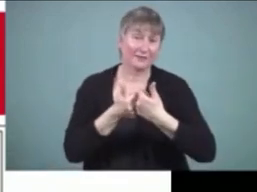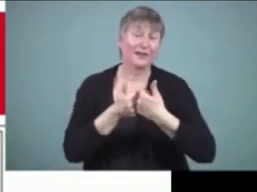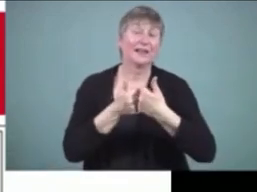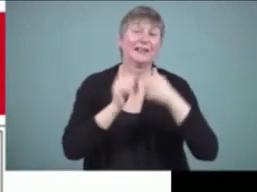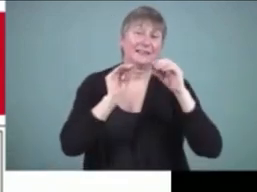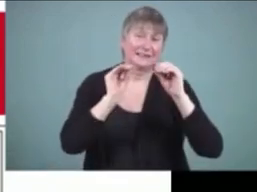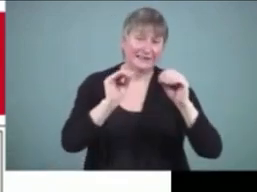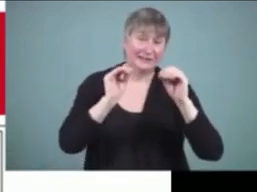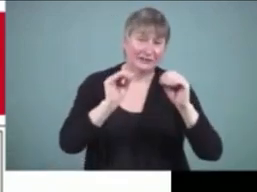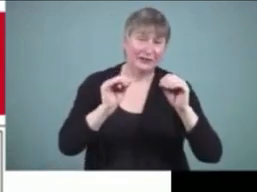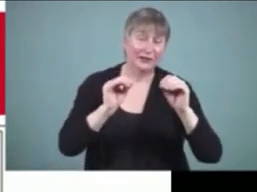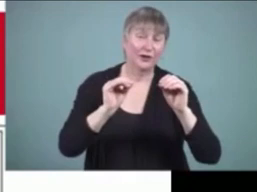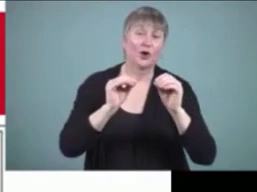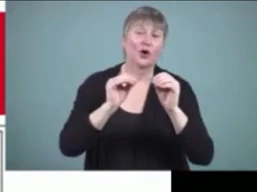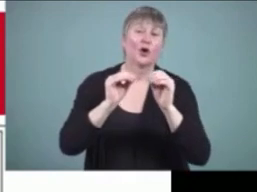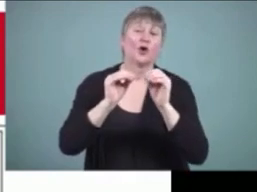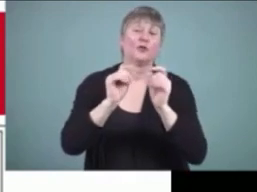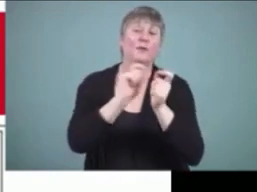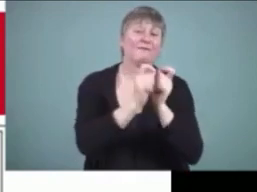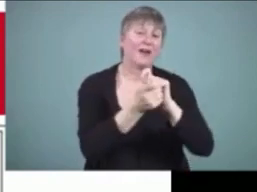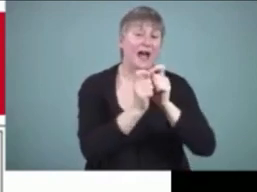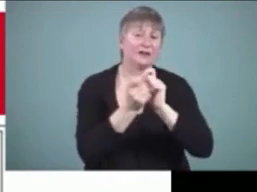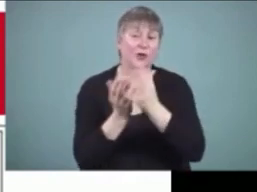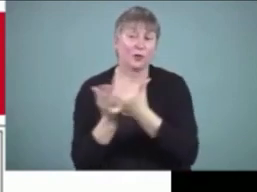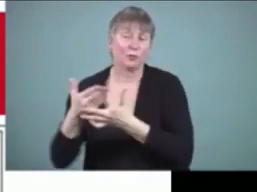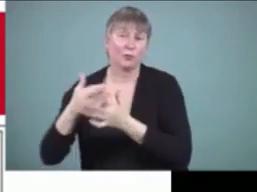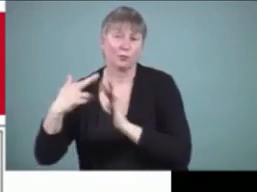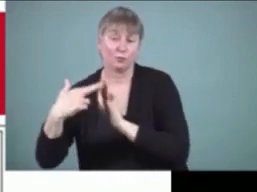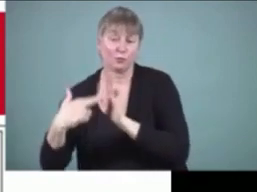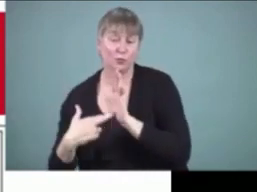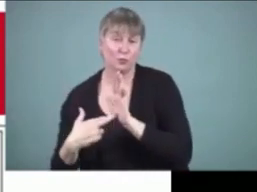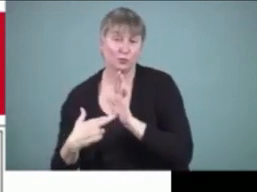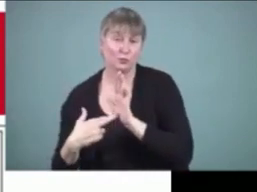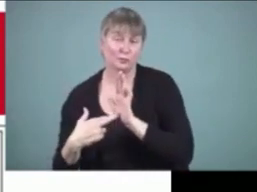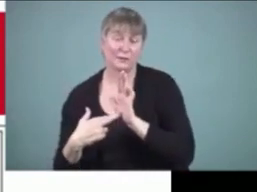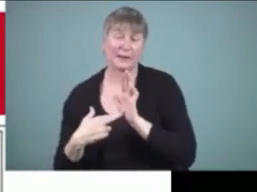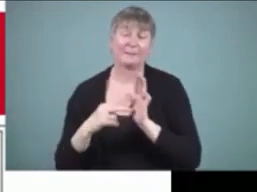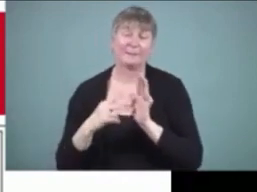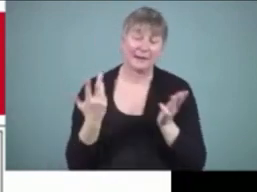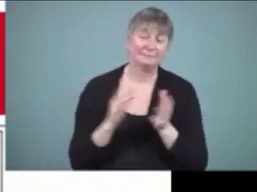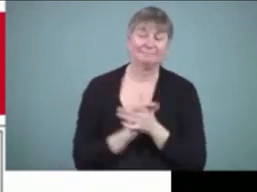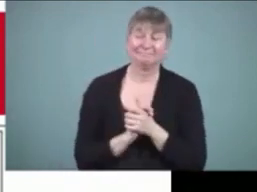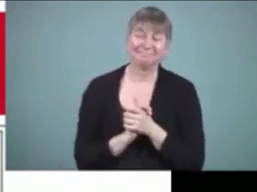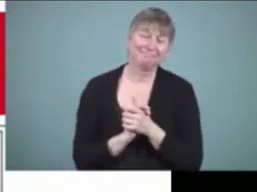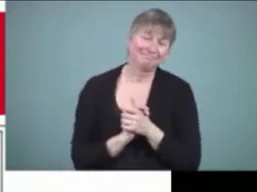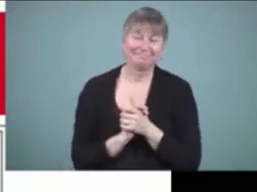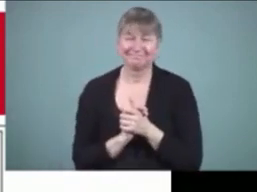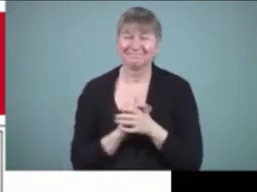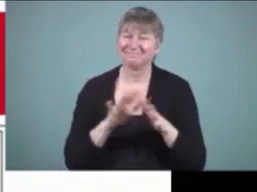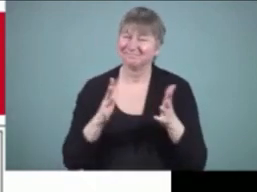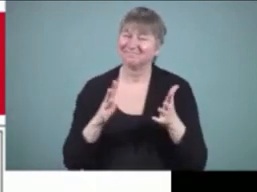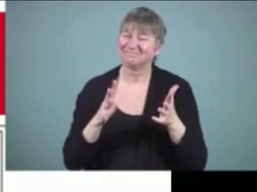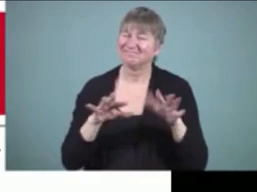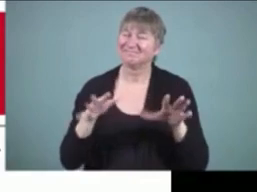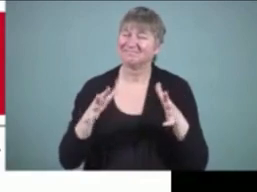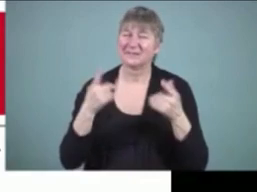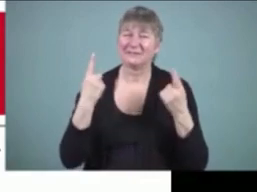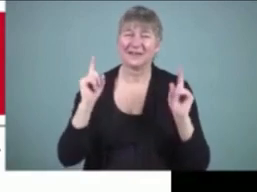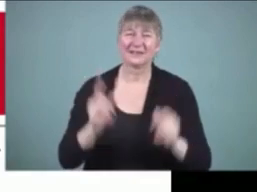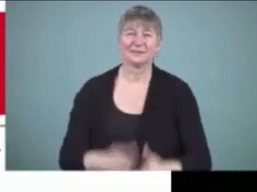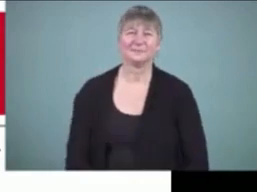it it seems like it should work and it probably is less efficient than we would like it to be next slide